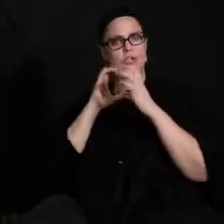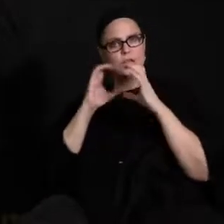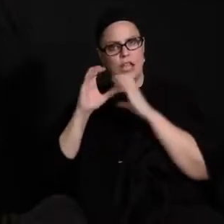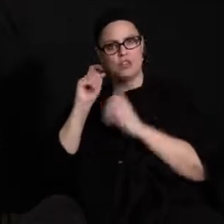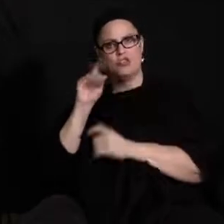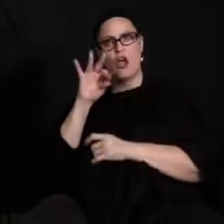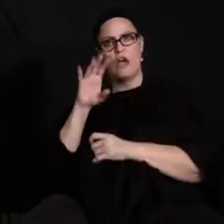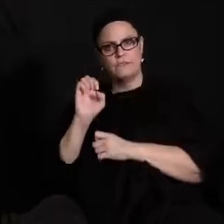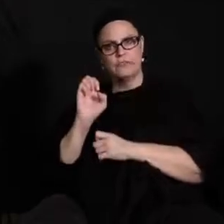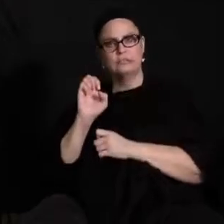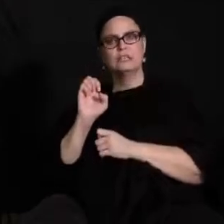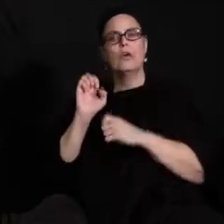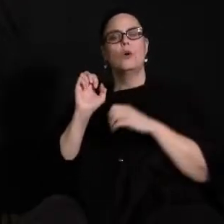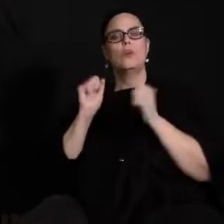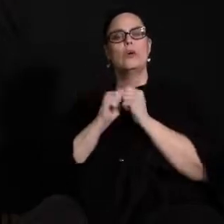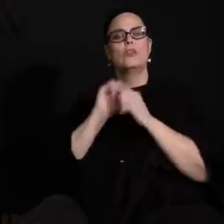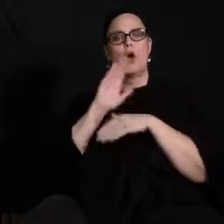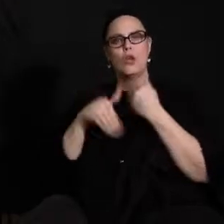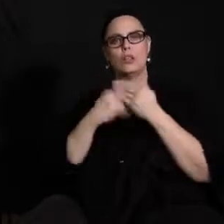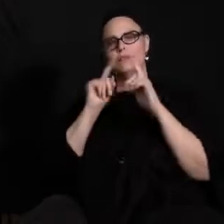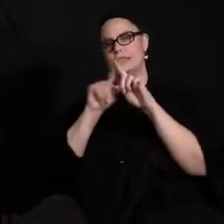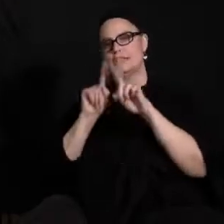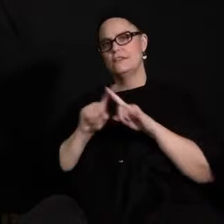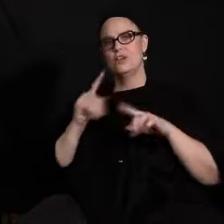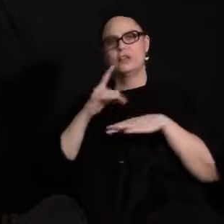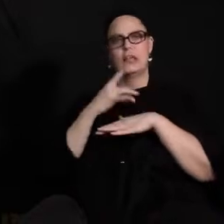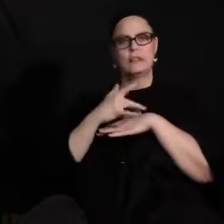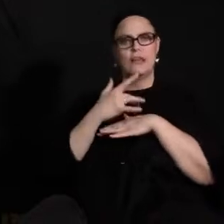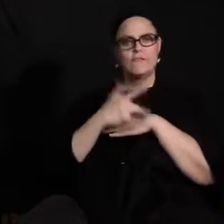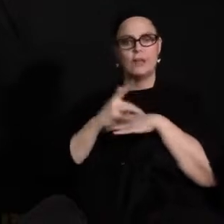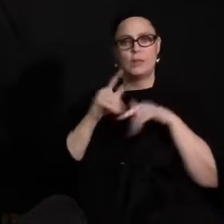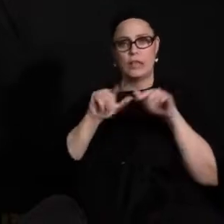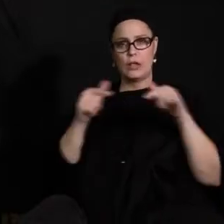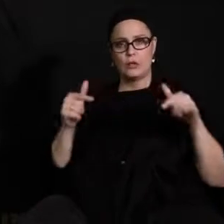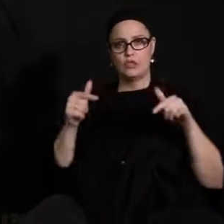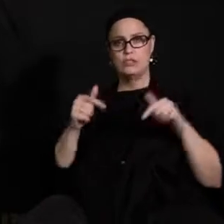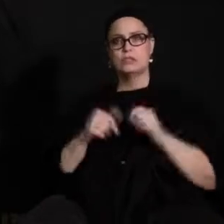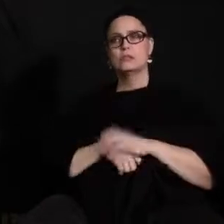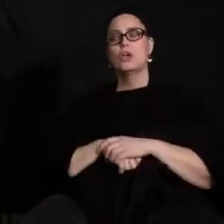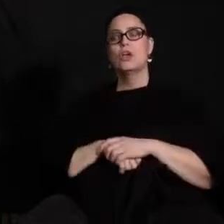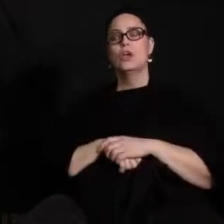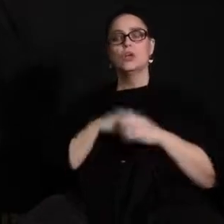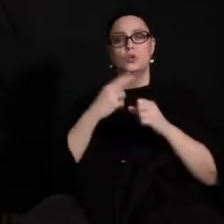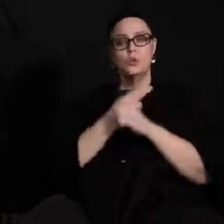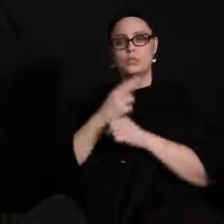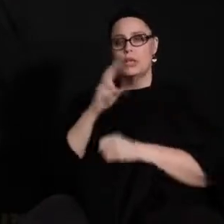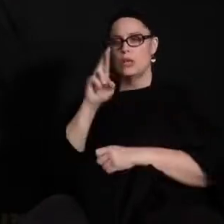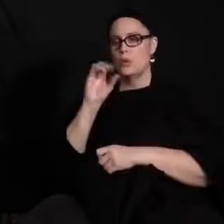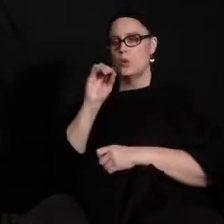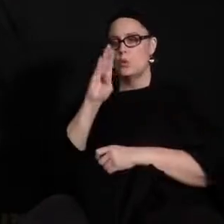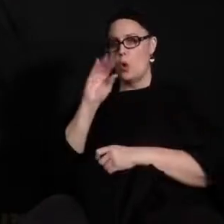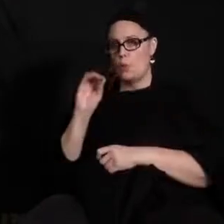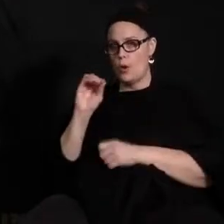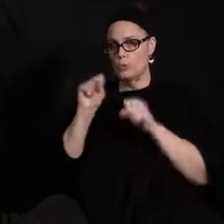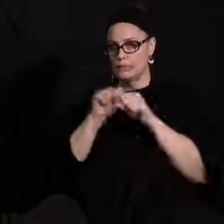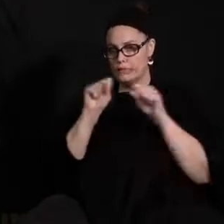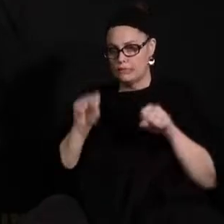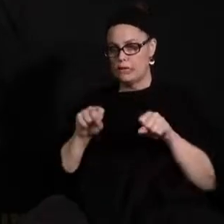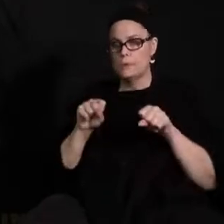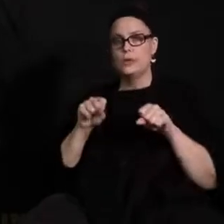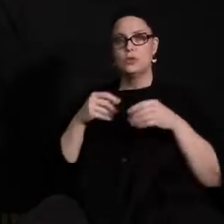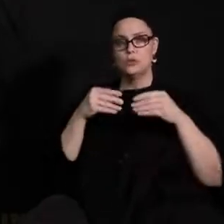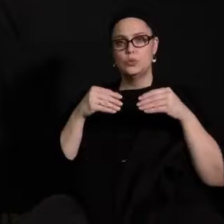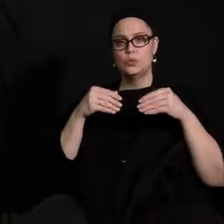the languages that are available to us uh using the robo system the connect ed to push these